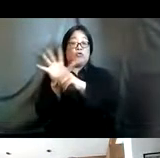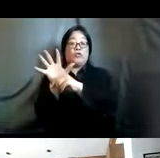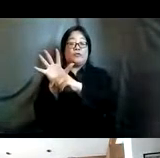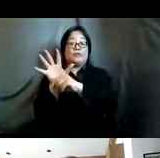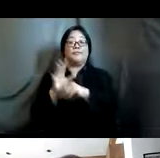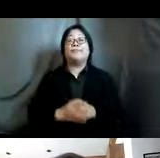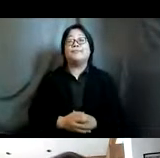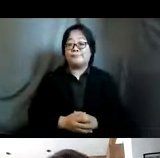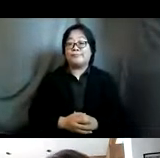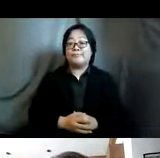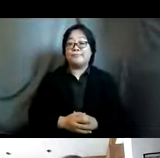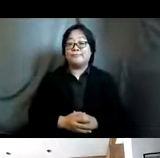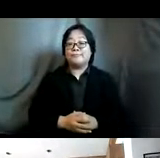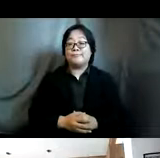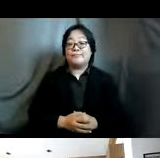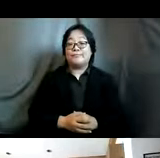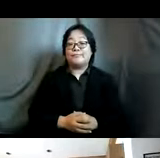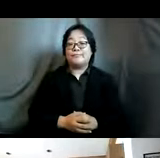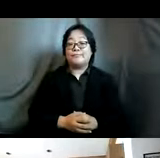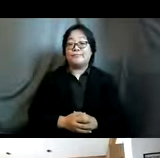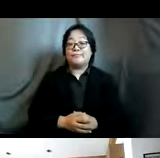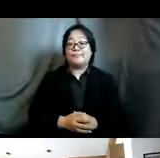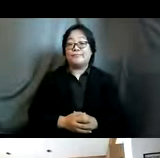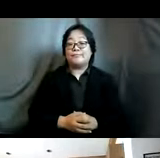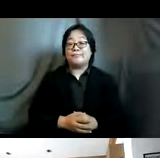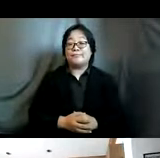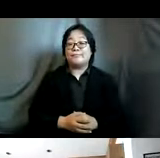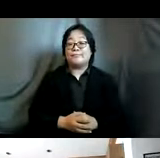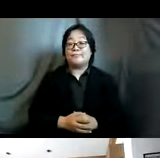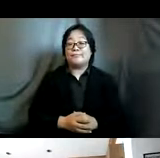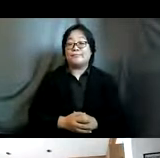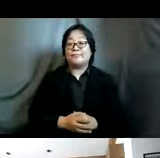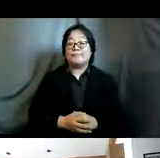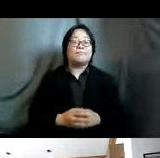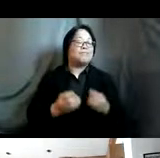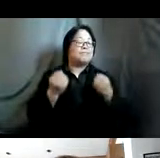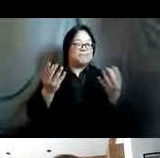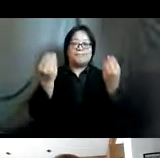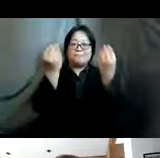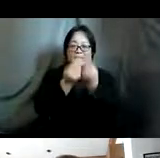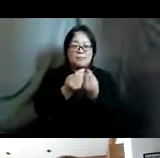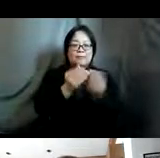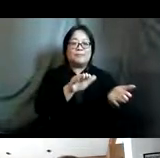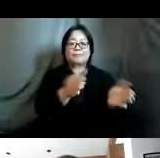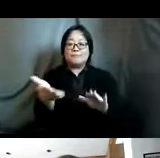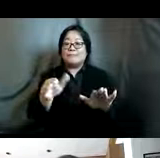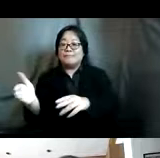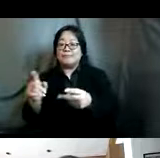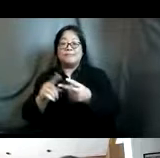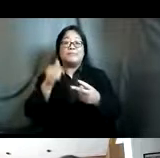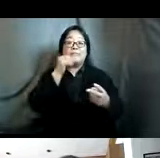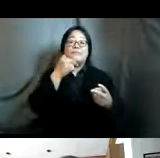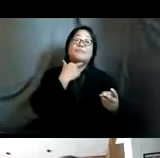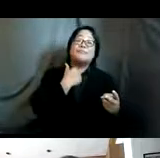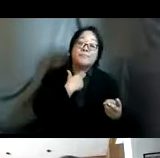the rates of maternal mortality rates are high as well as adolescent pregnancies because as we all know